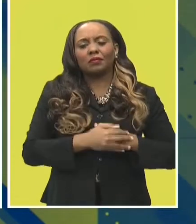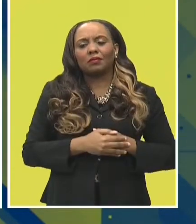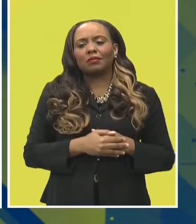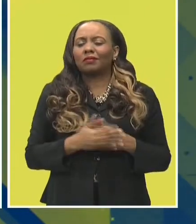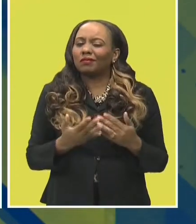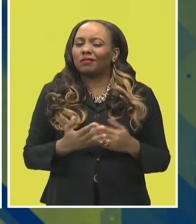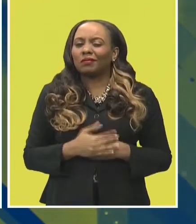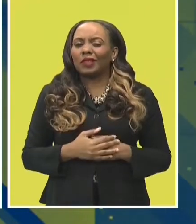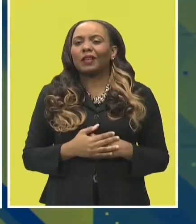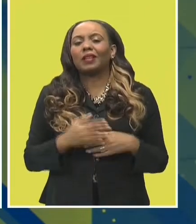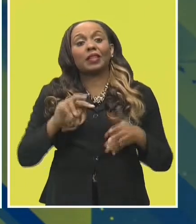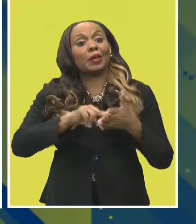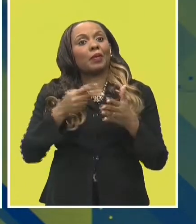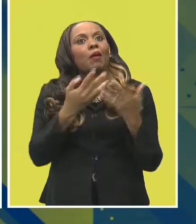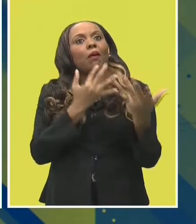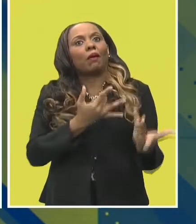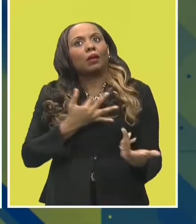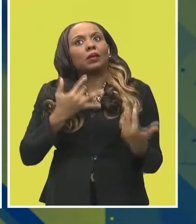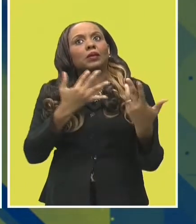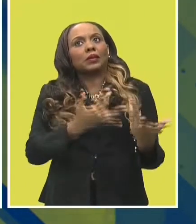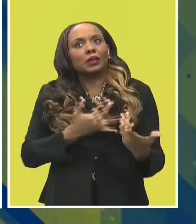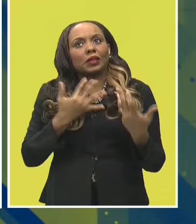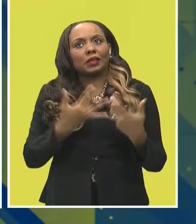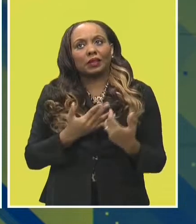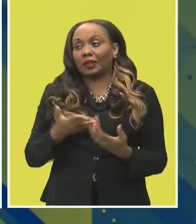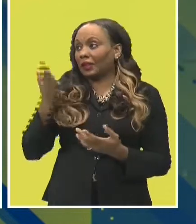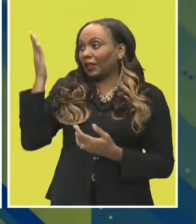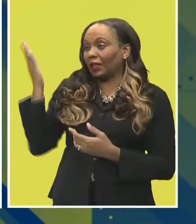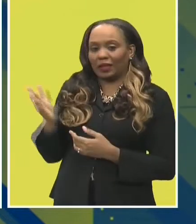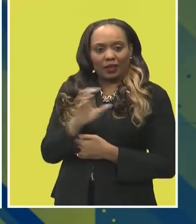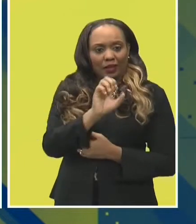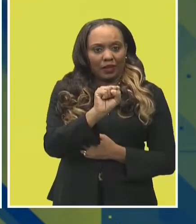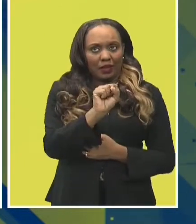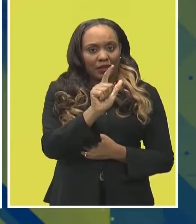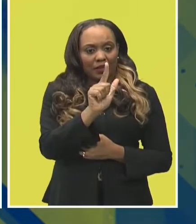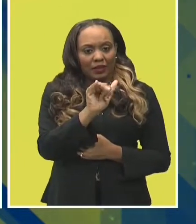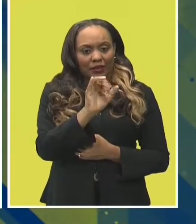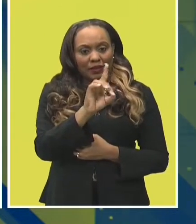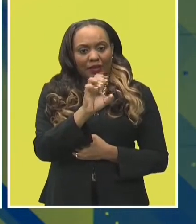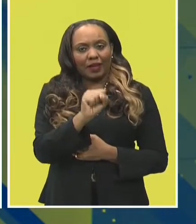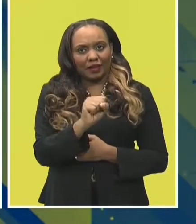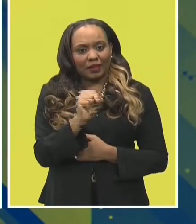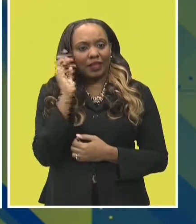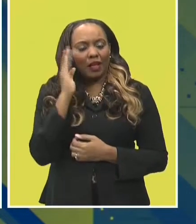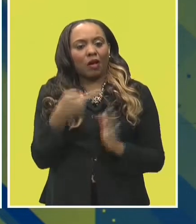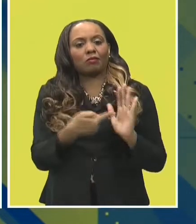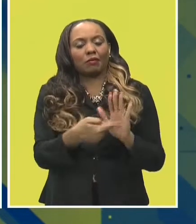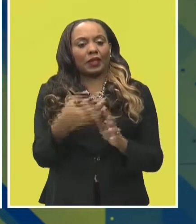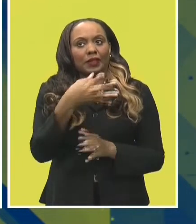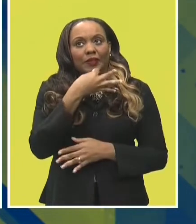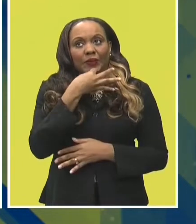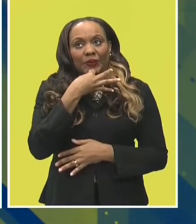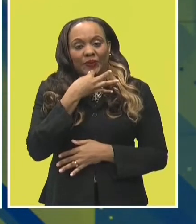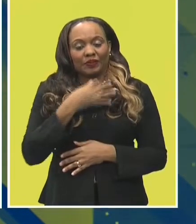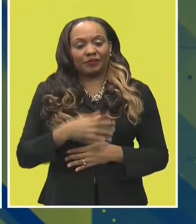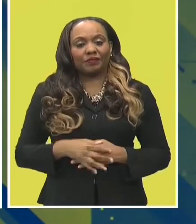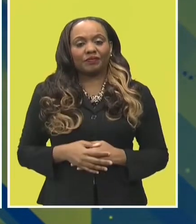business. He also gave us a sneak peek at a pair of slides that will be released soon. These are really cool,